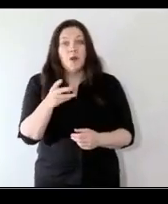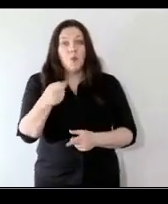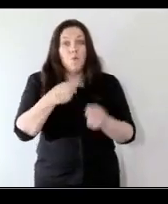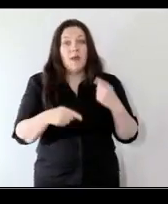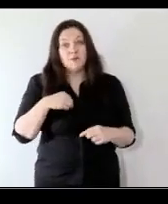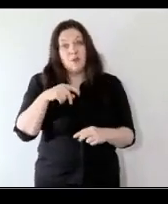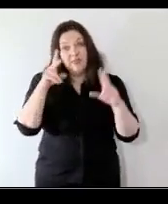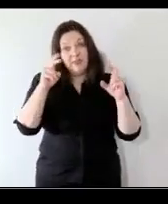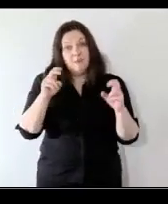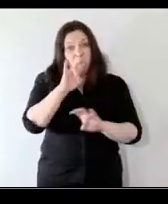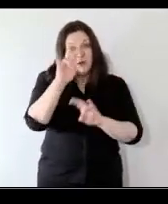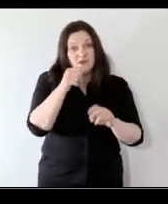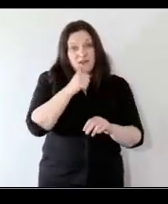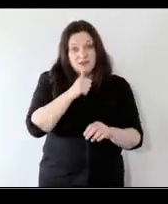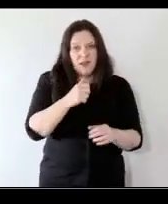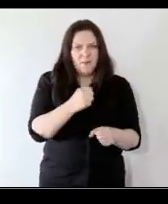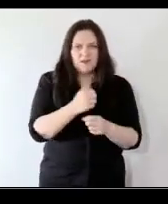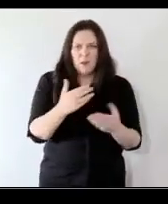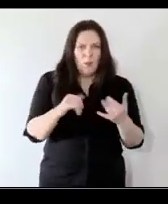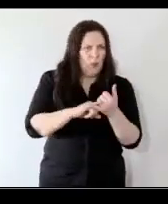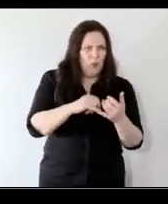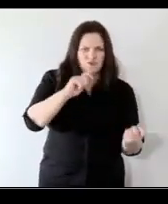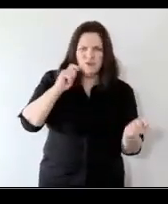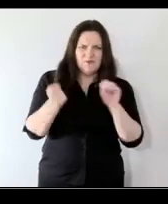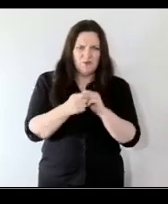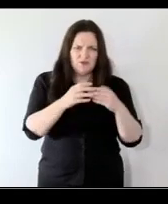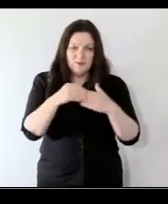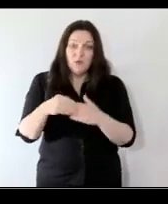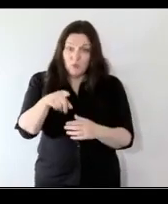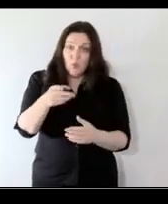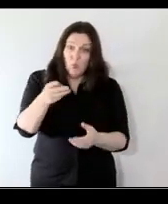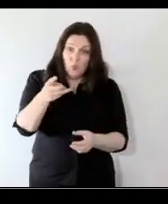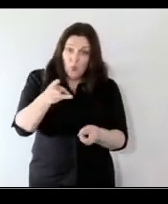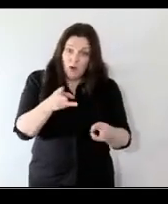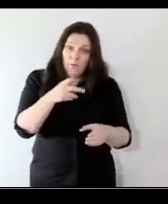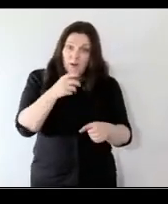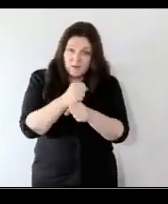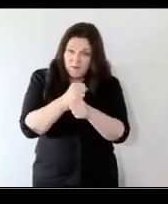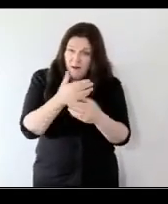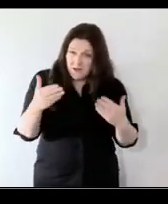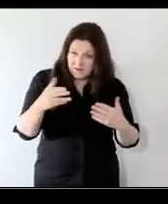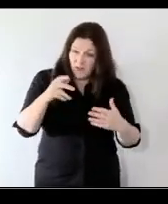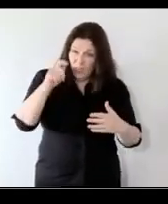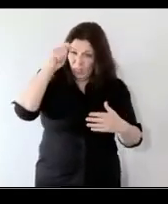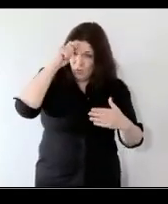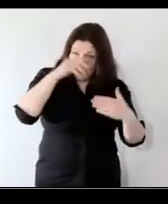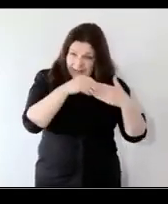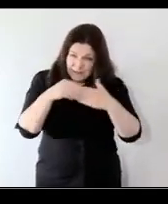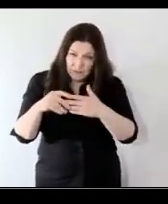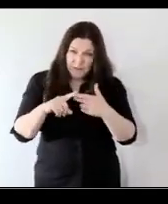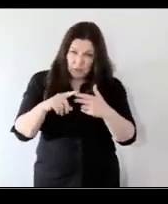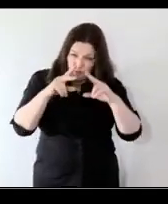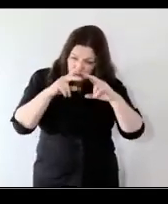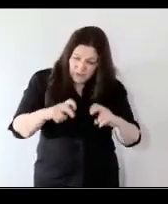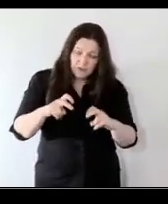this theme in our q a of transformative leadership you obviously do a lot of work in the area of thought leadership research but you're also involved in a number